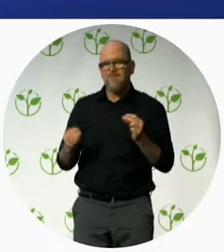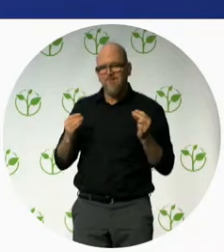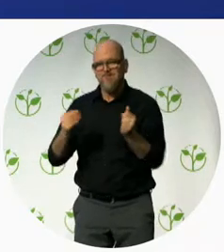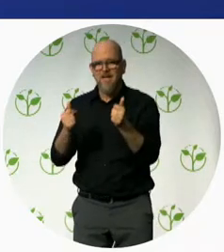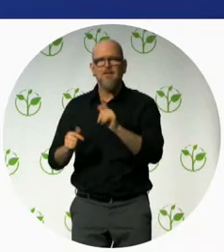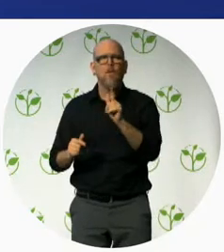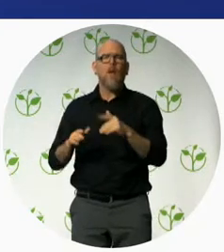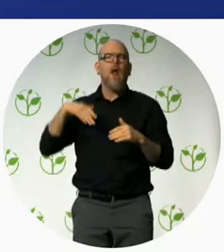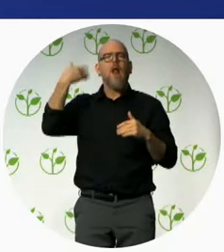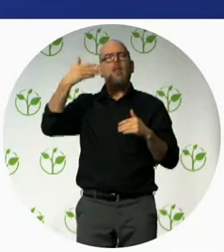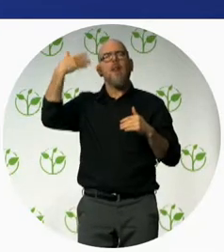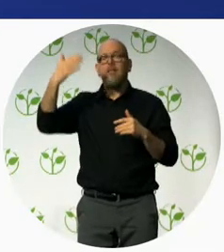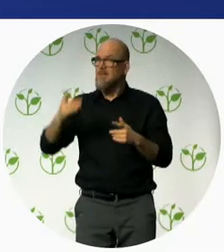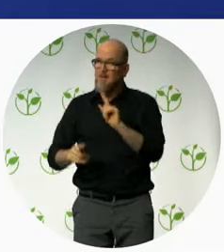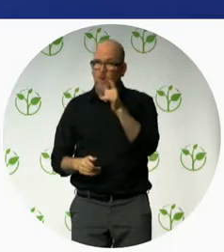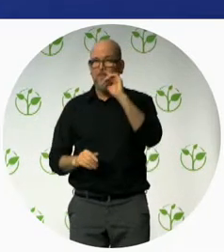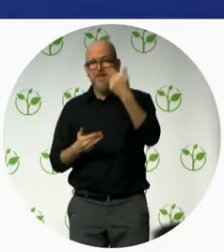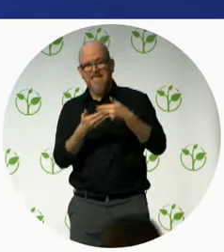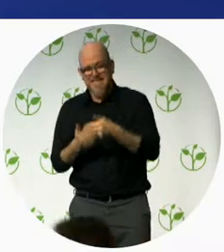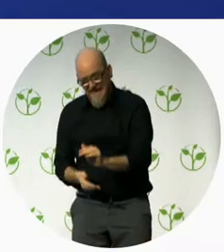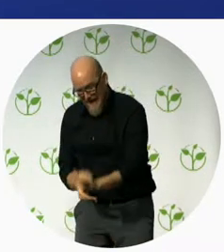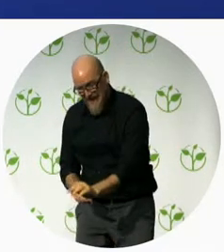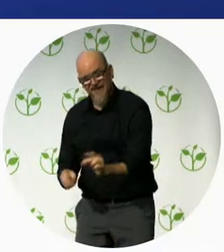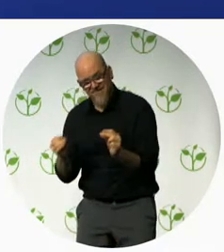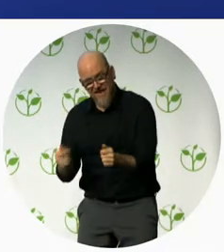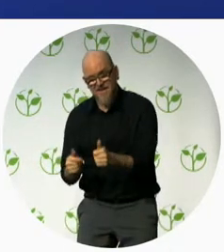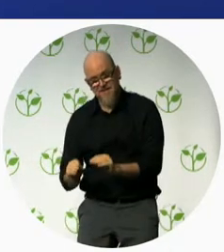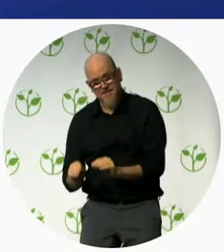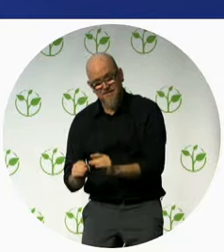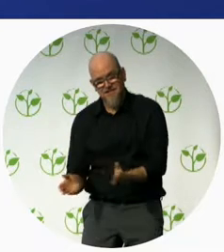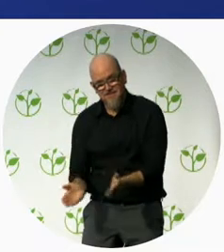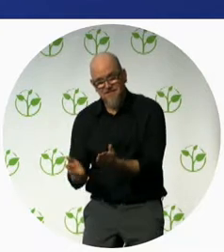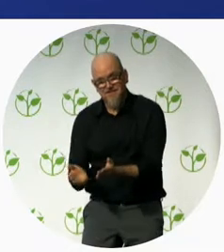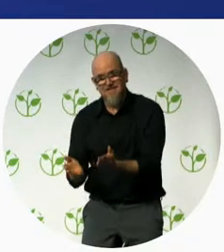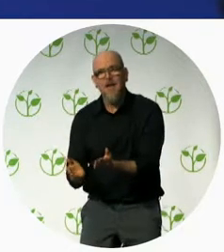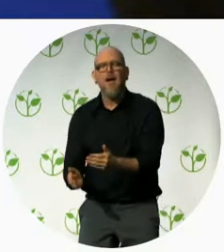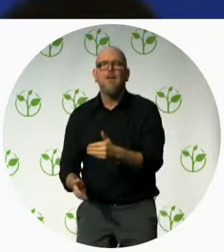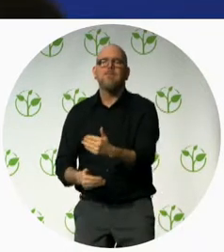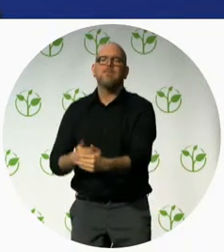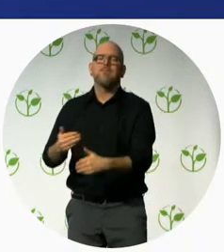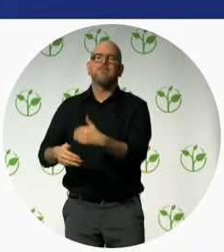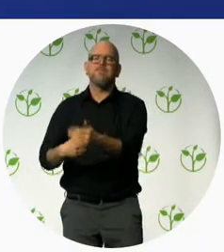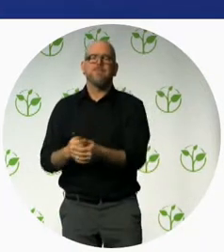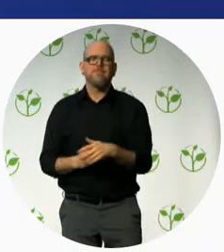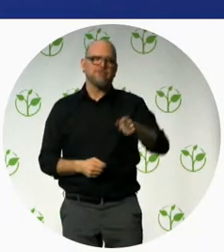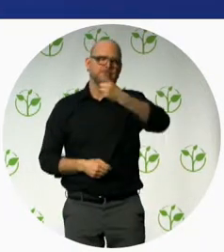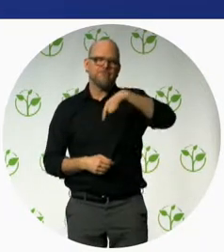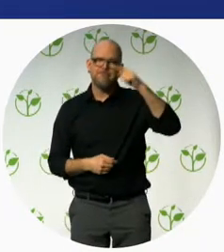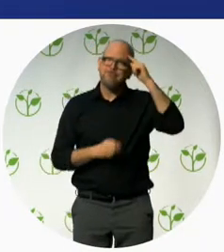what what do we believe we believe that early detection and early intervention